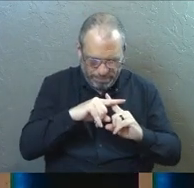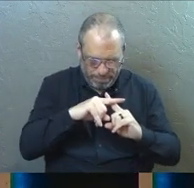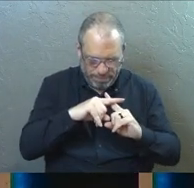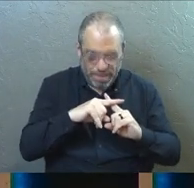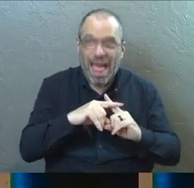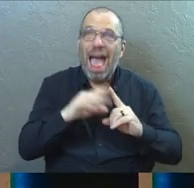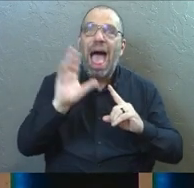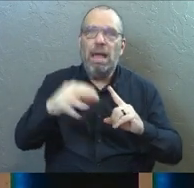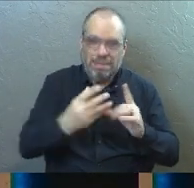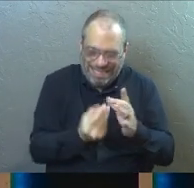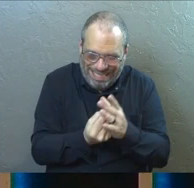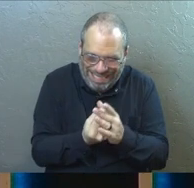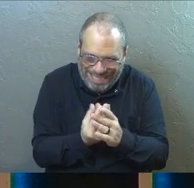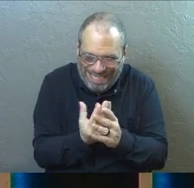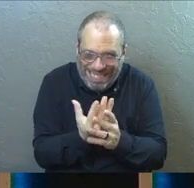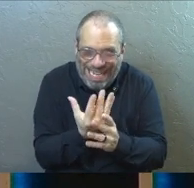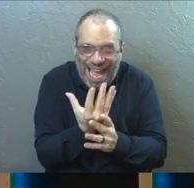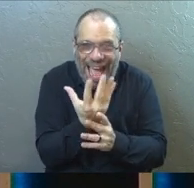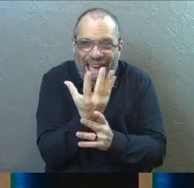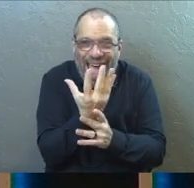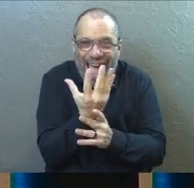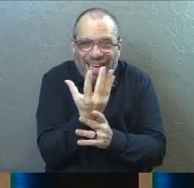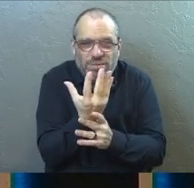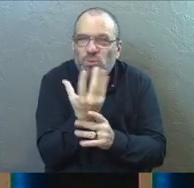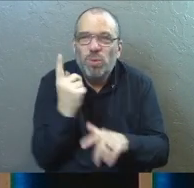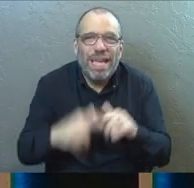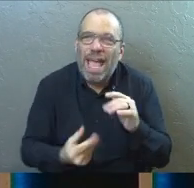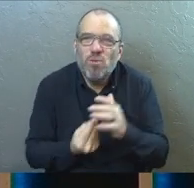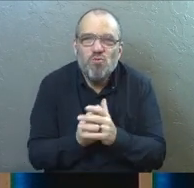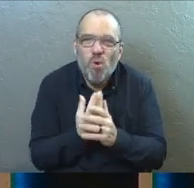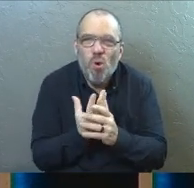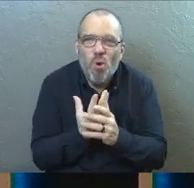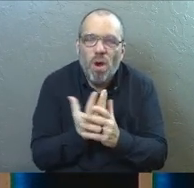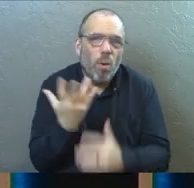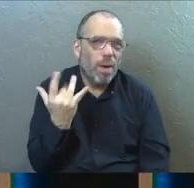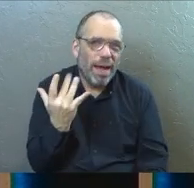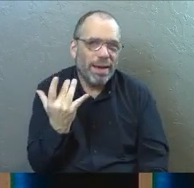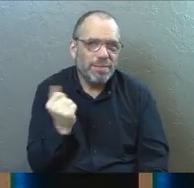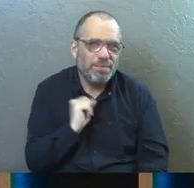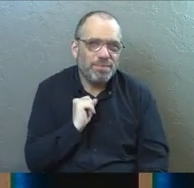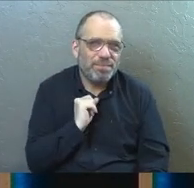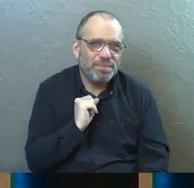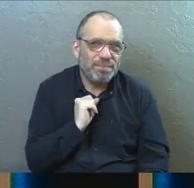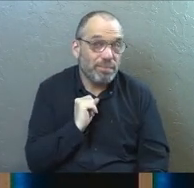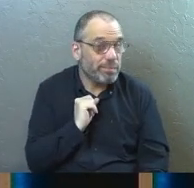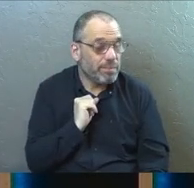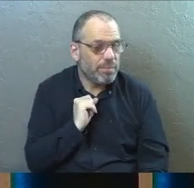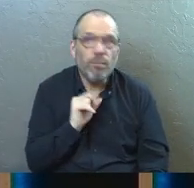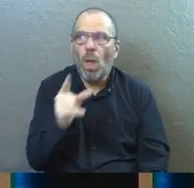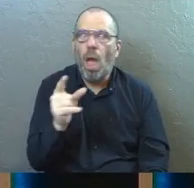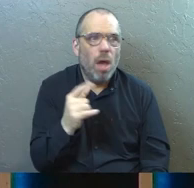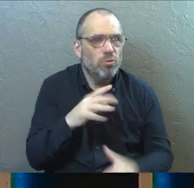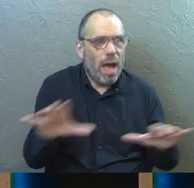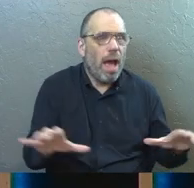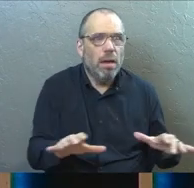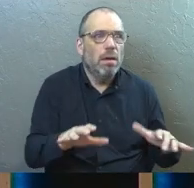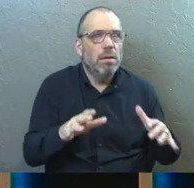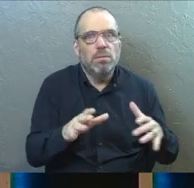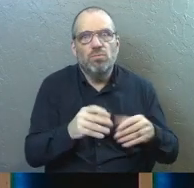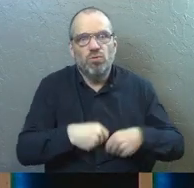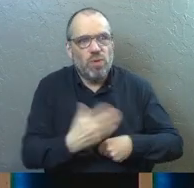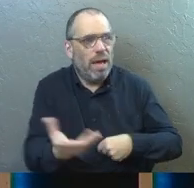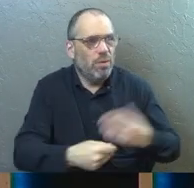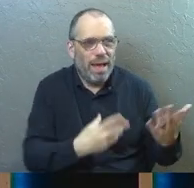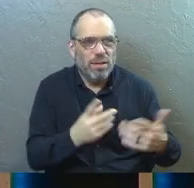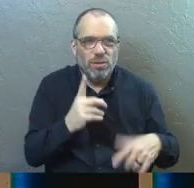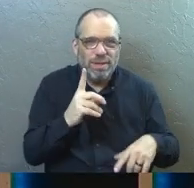Where you've tried to grow in Christ and you weren't able to grow. Why? You tried to walk in generosity